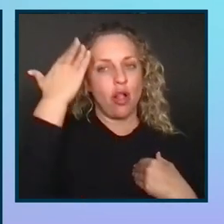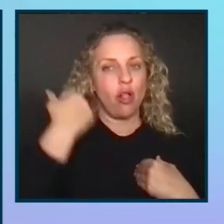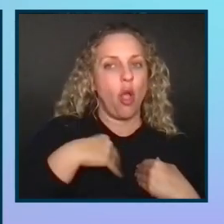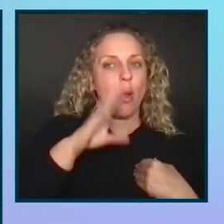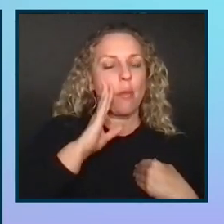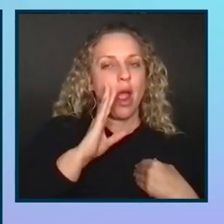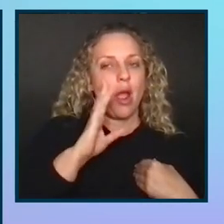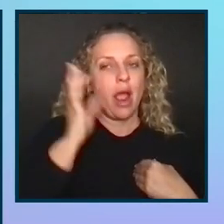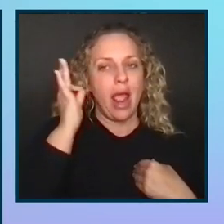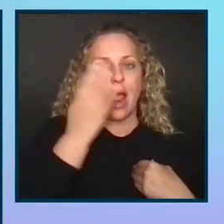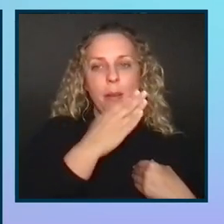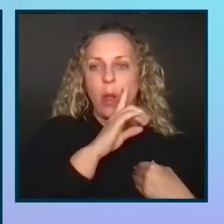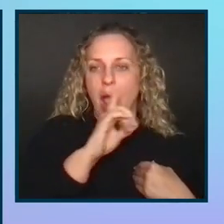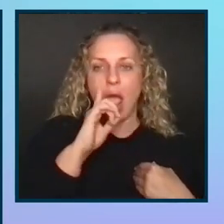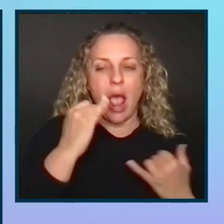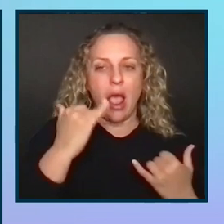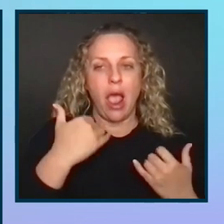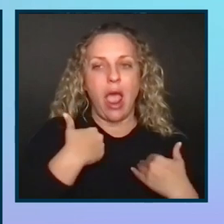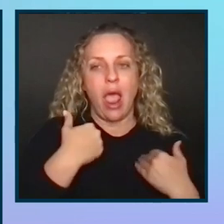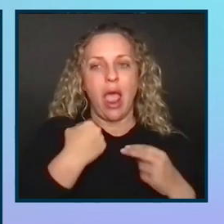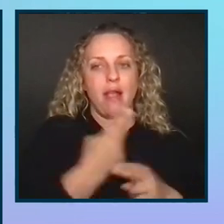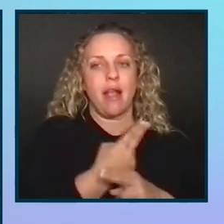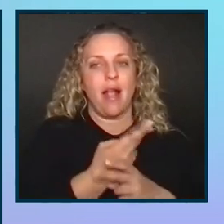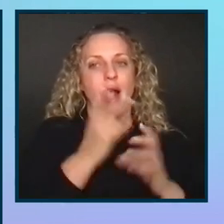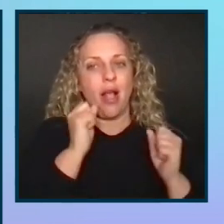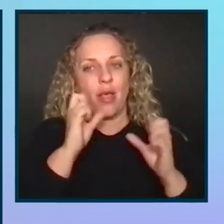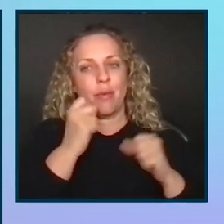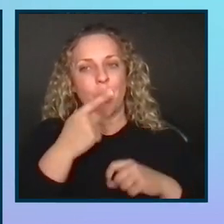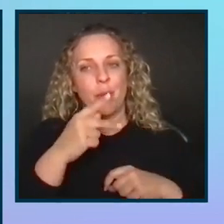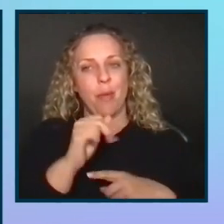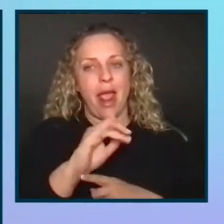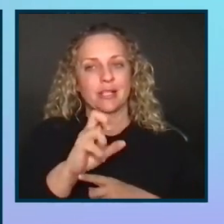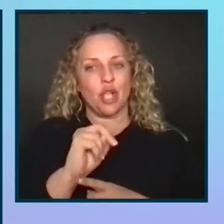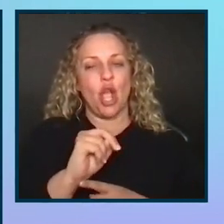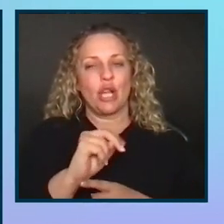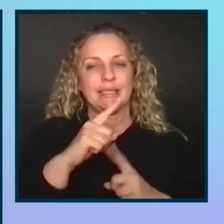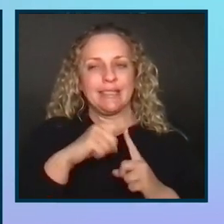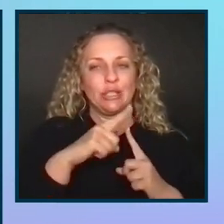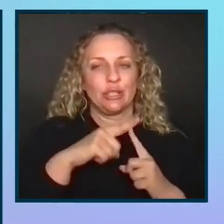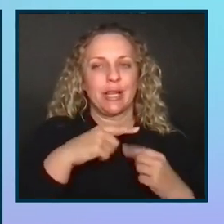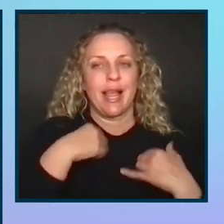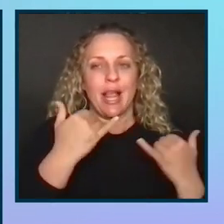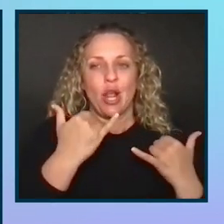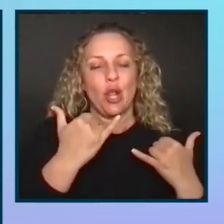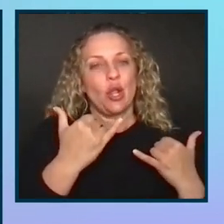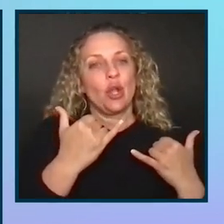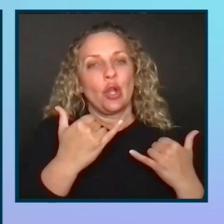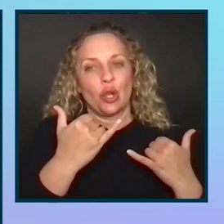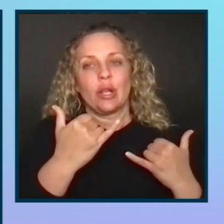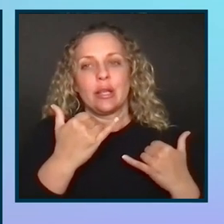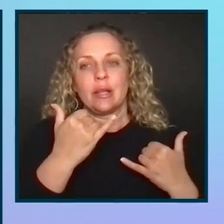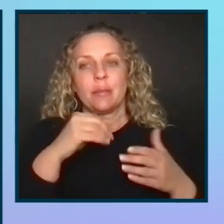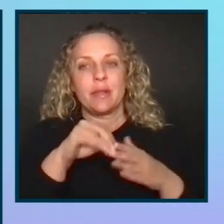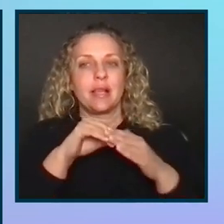and blue eyes. I'm currently wearing the amazing purple Axcon t-shirt. I currently work in the accessibility